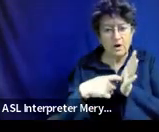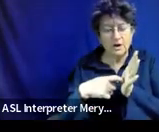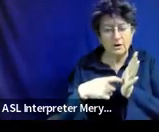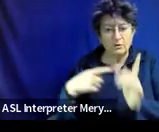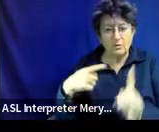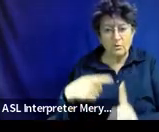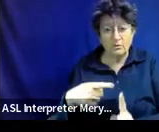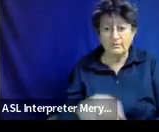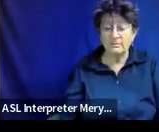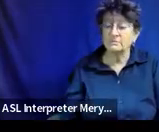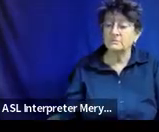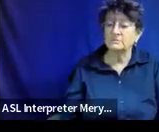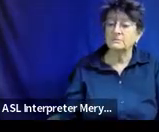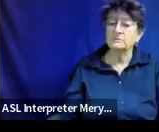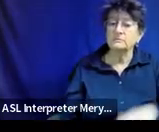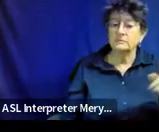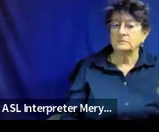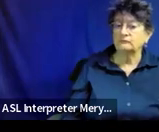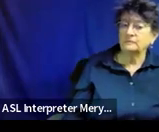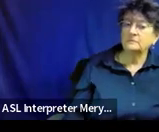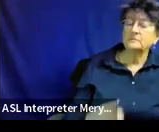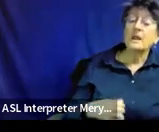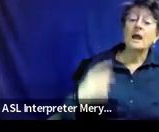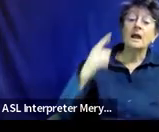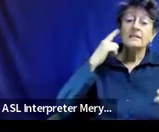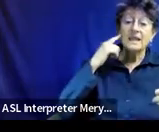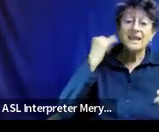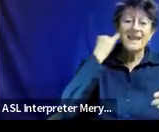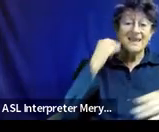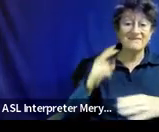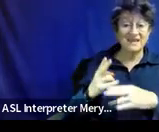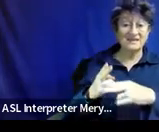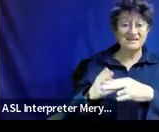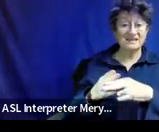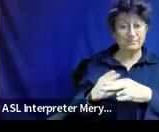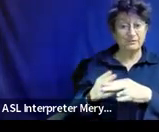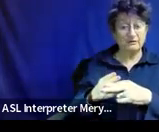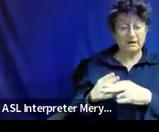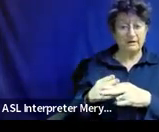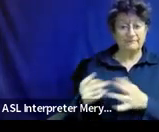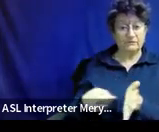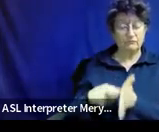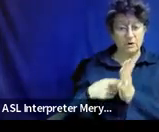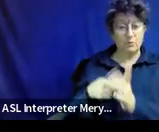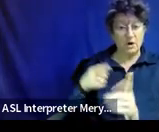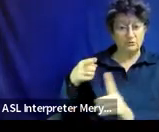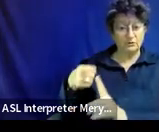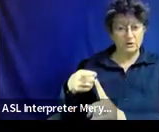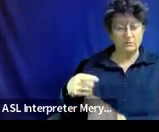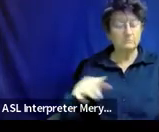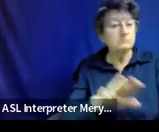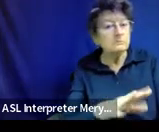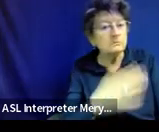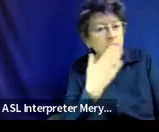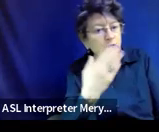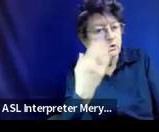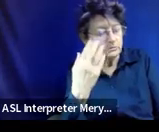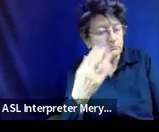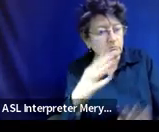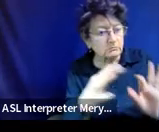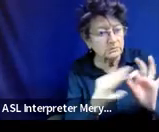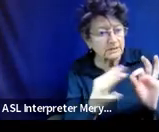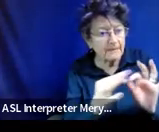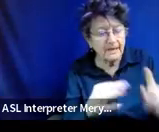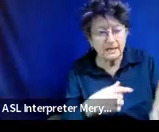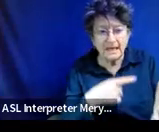think of it as if it's a temporary thing, you need a goal. Yeah, that's a good word to use. I like it. You